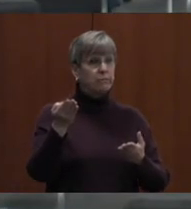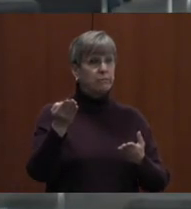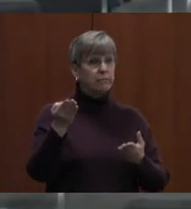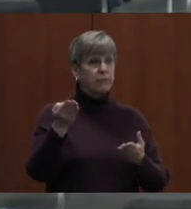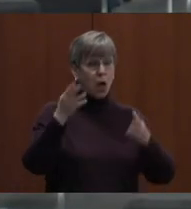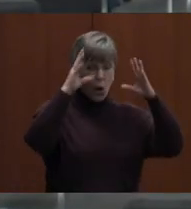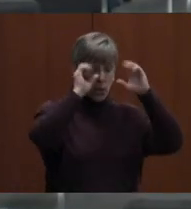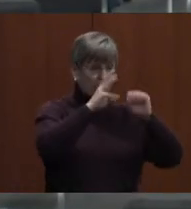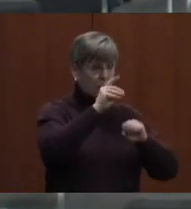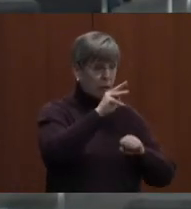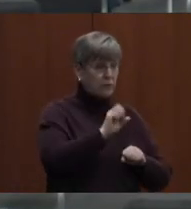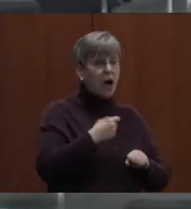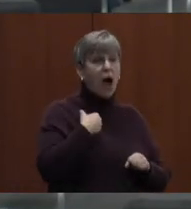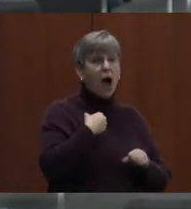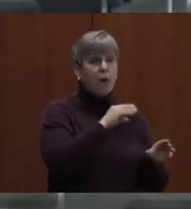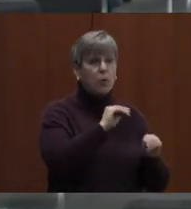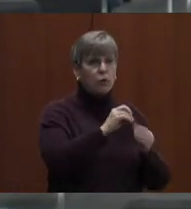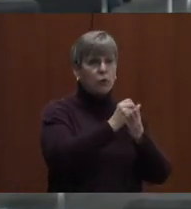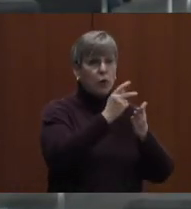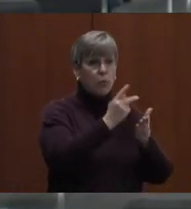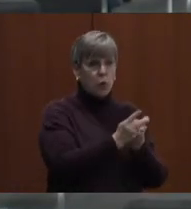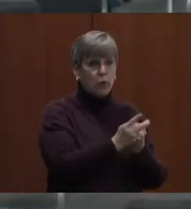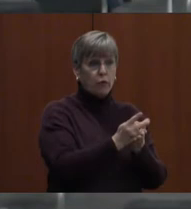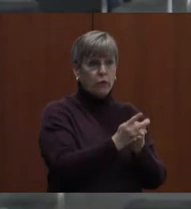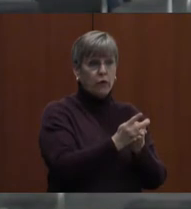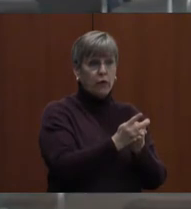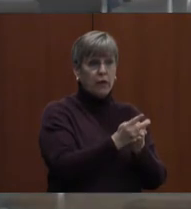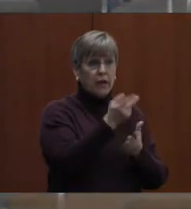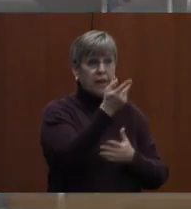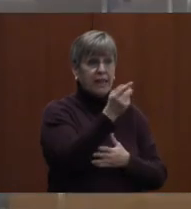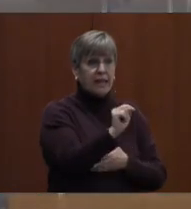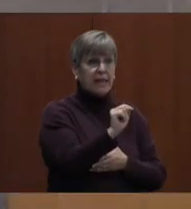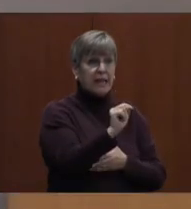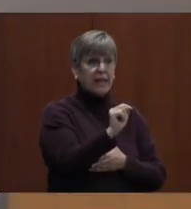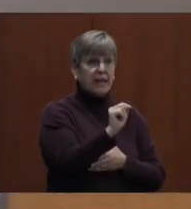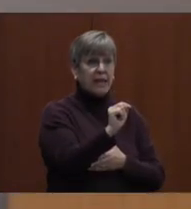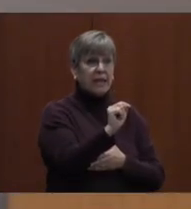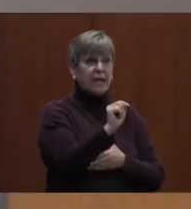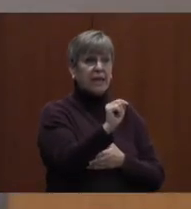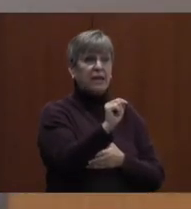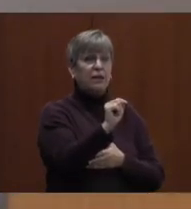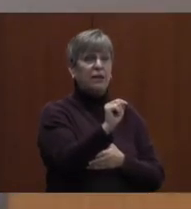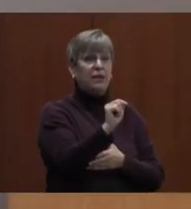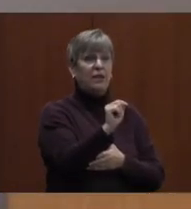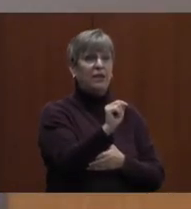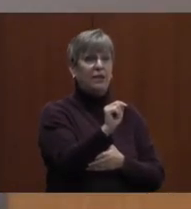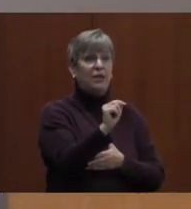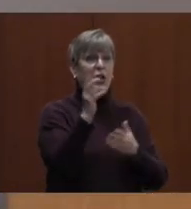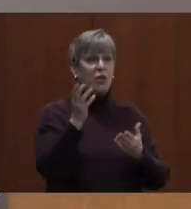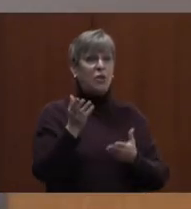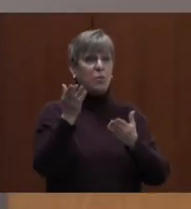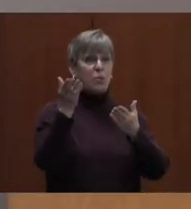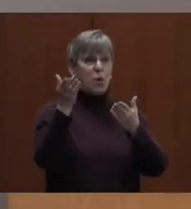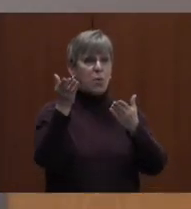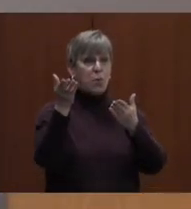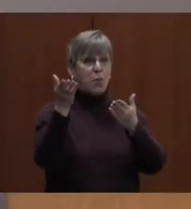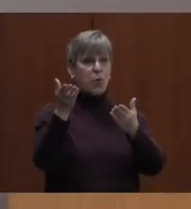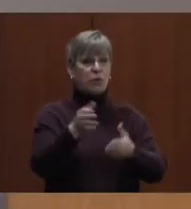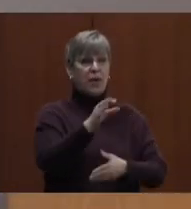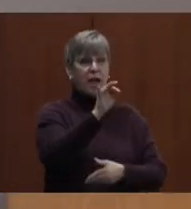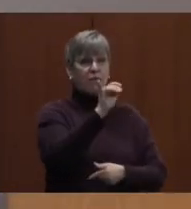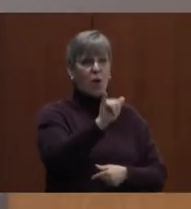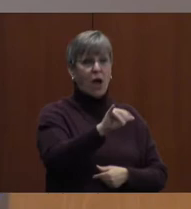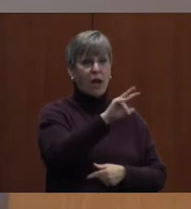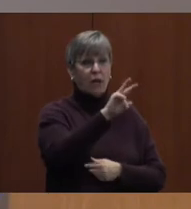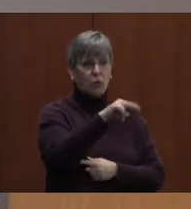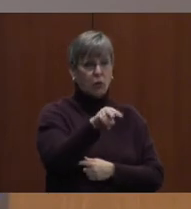President Williams, move to approve the proposed FY22